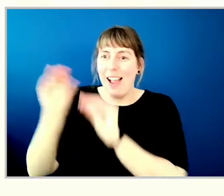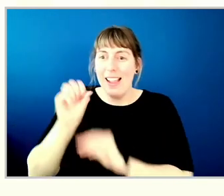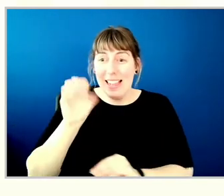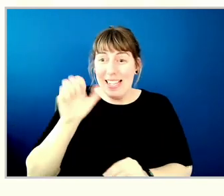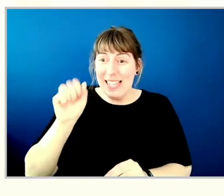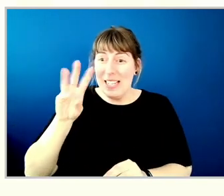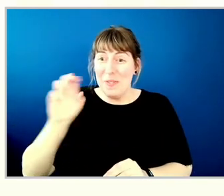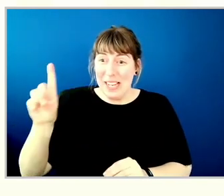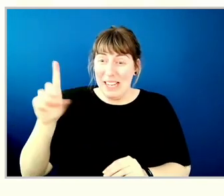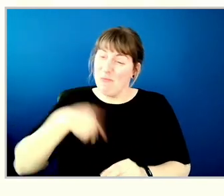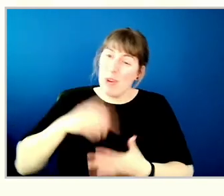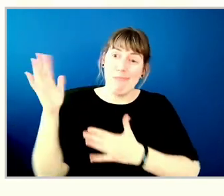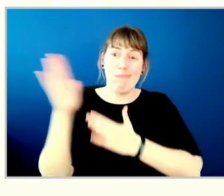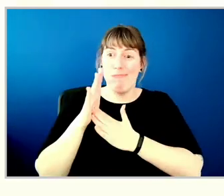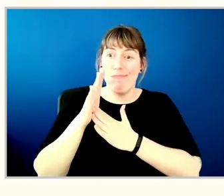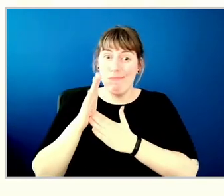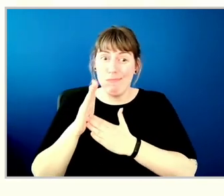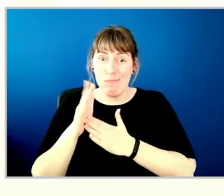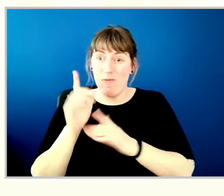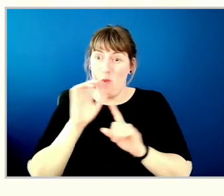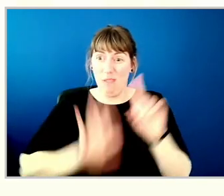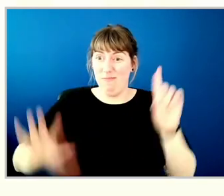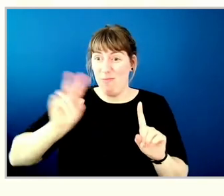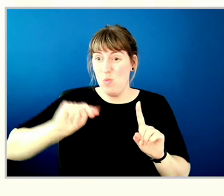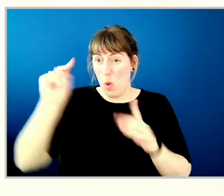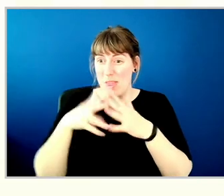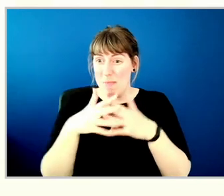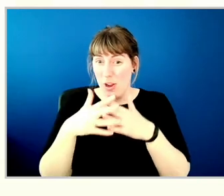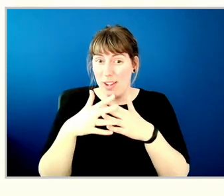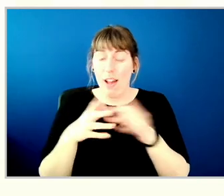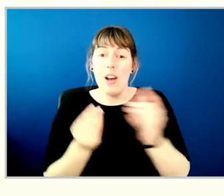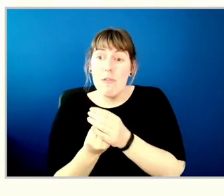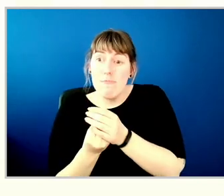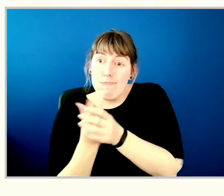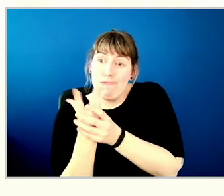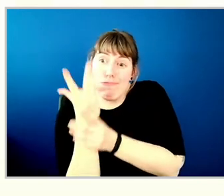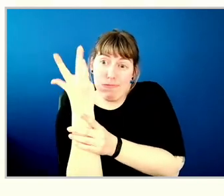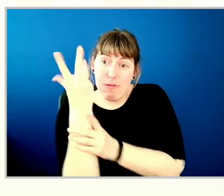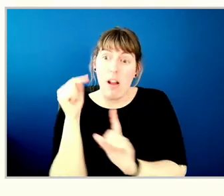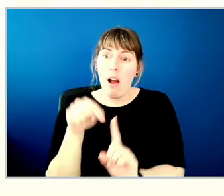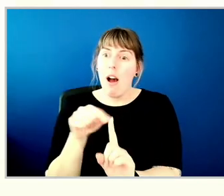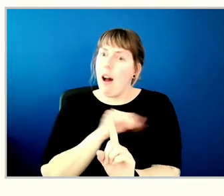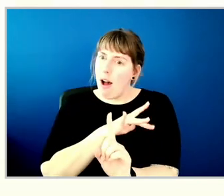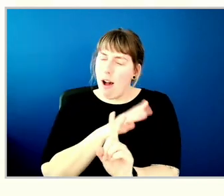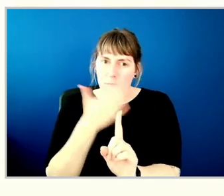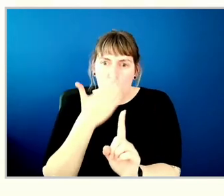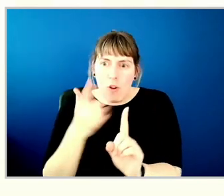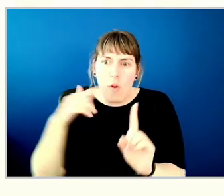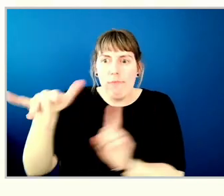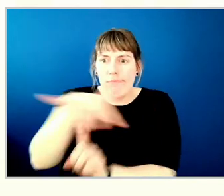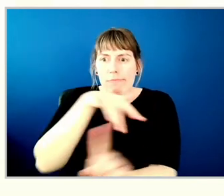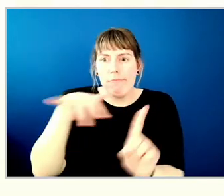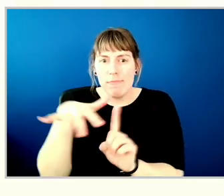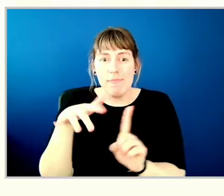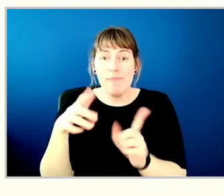America. And as the seaweed sector grows, it produces very positive ecosystem services. It sequesters carbon, it